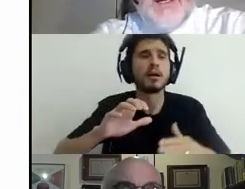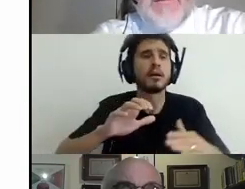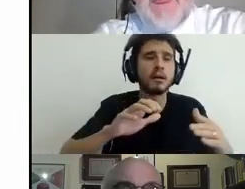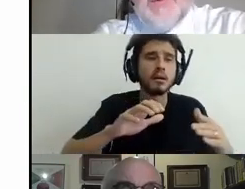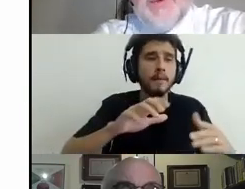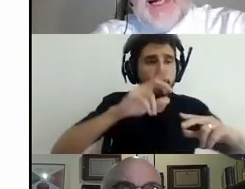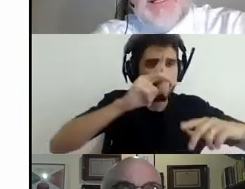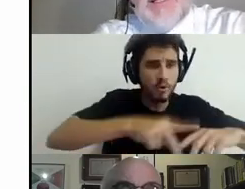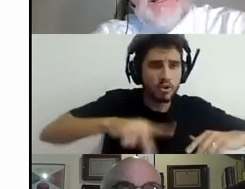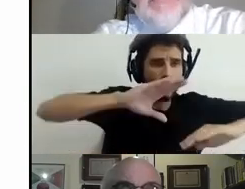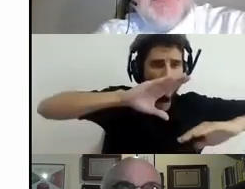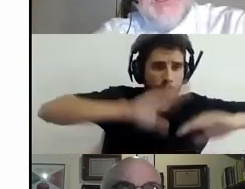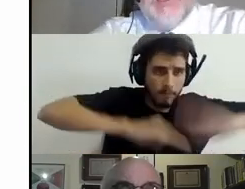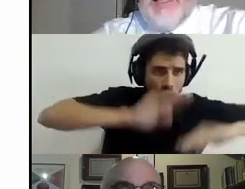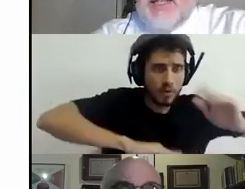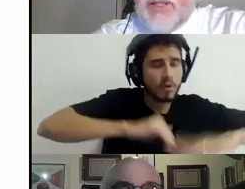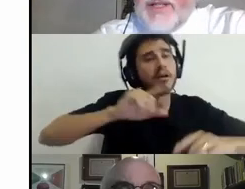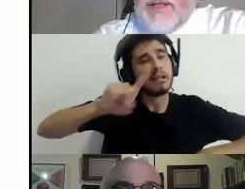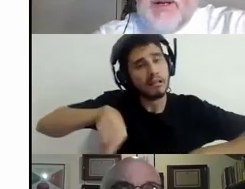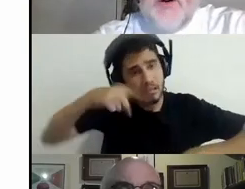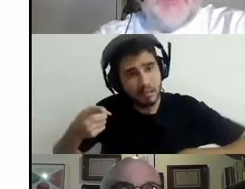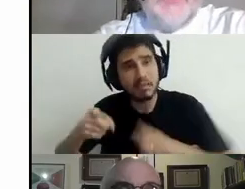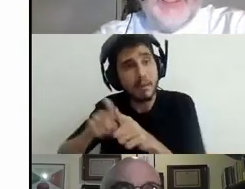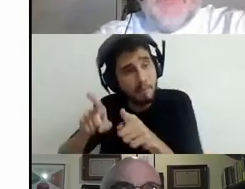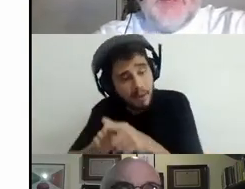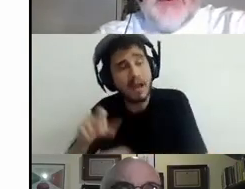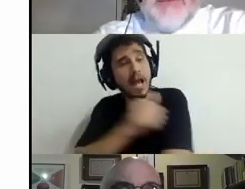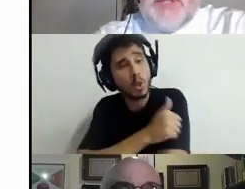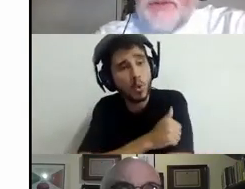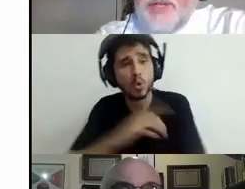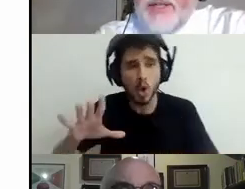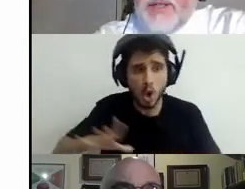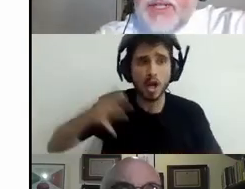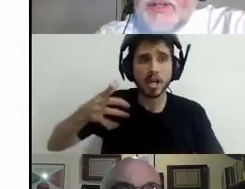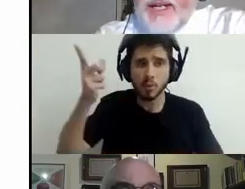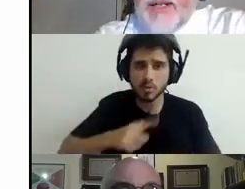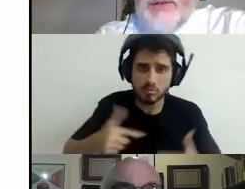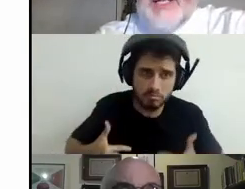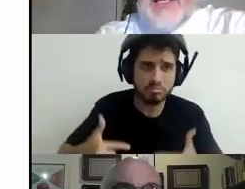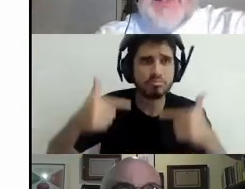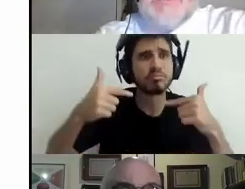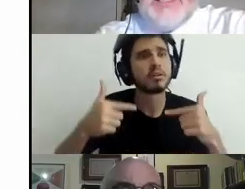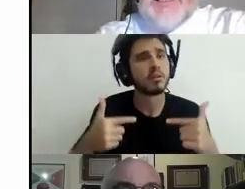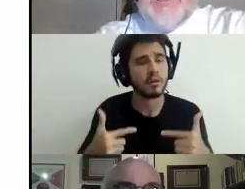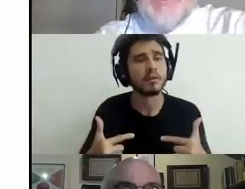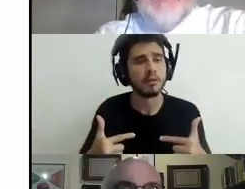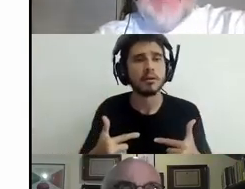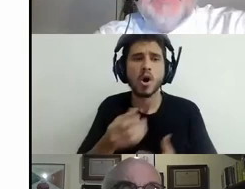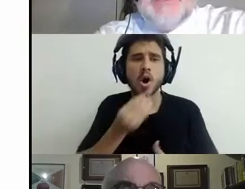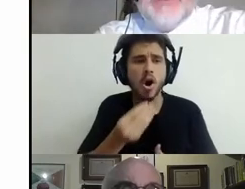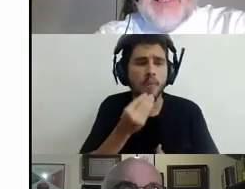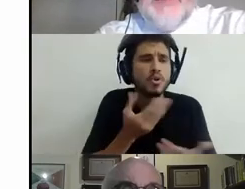reality. The homeschooling remote education digital learning will still